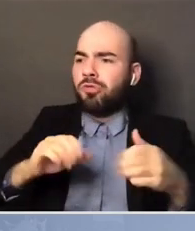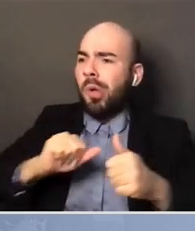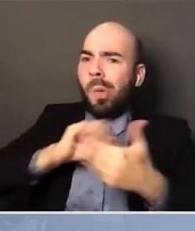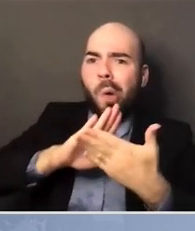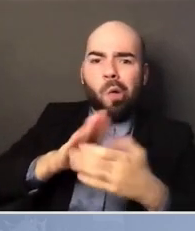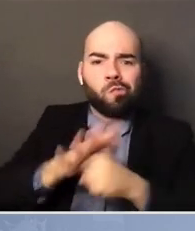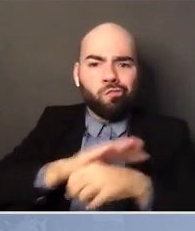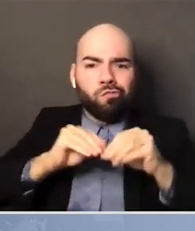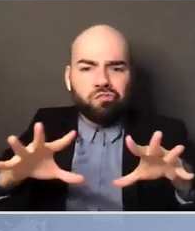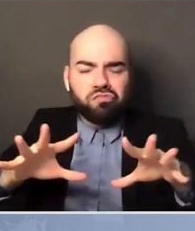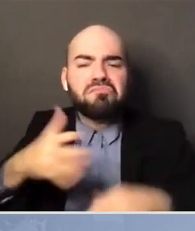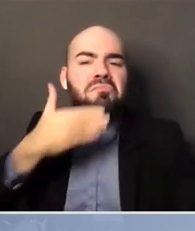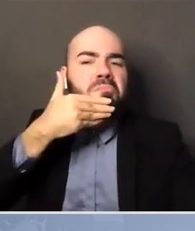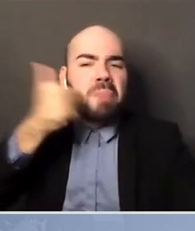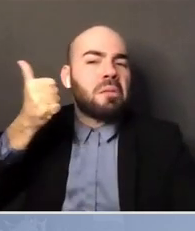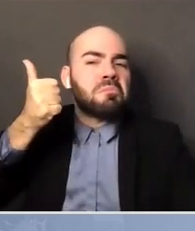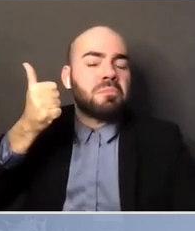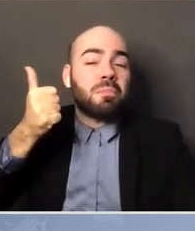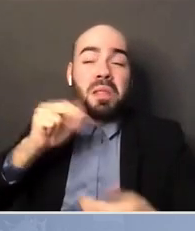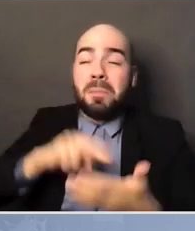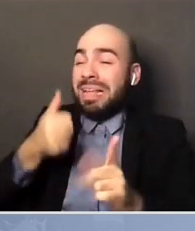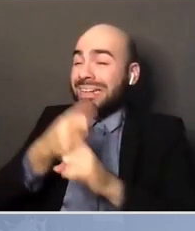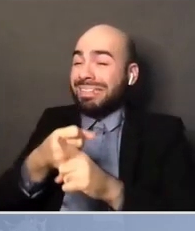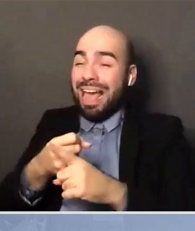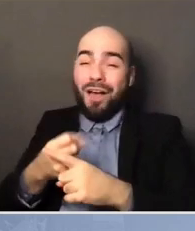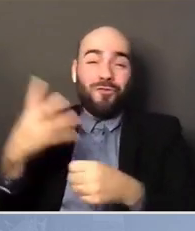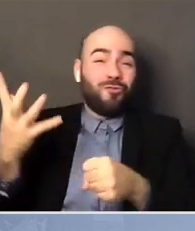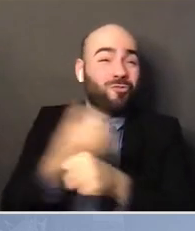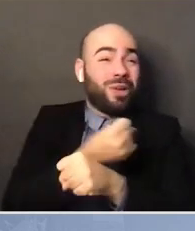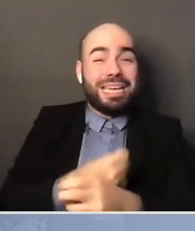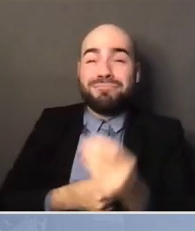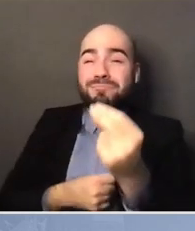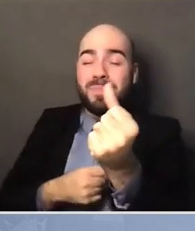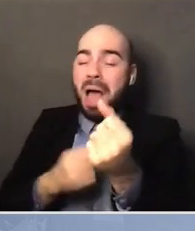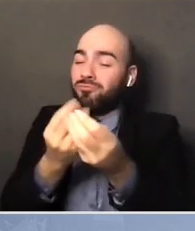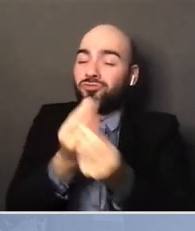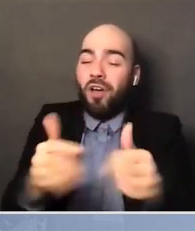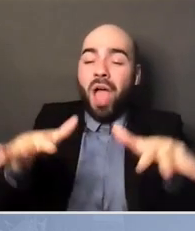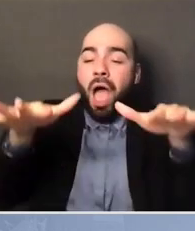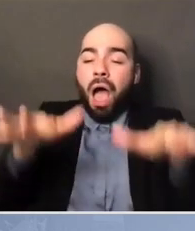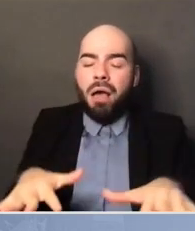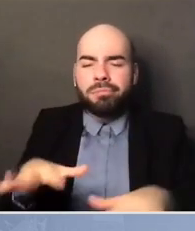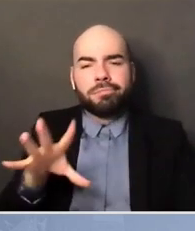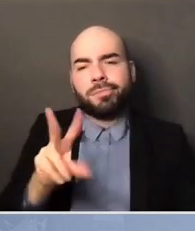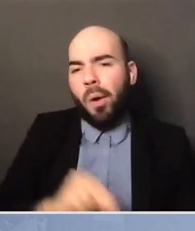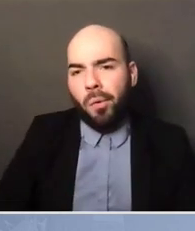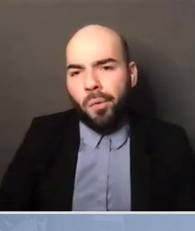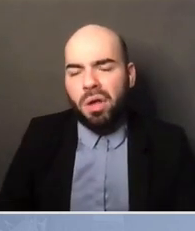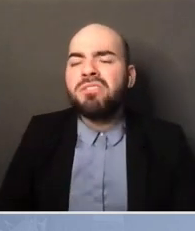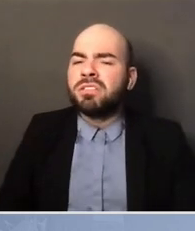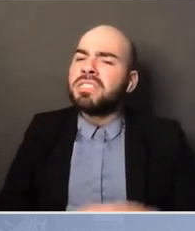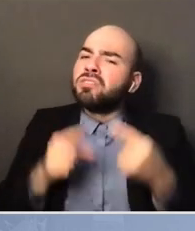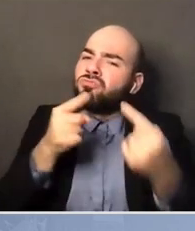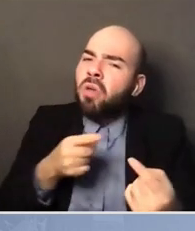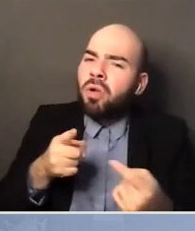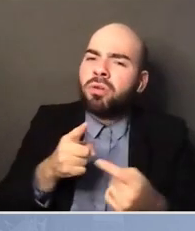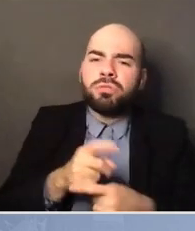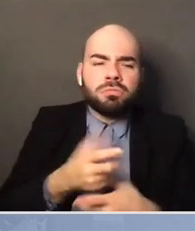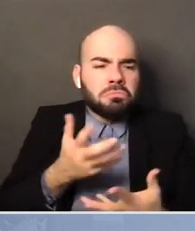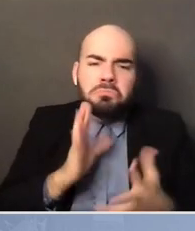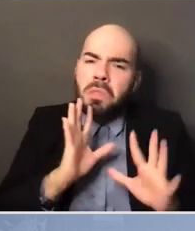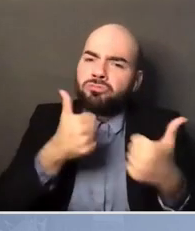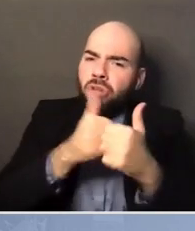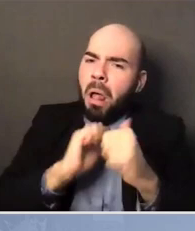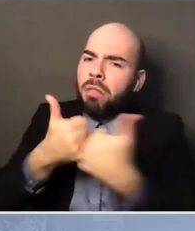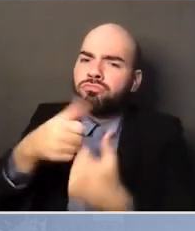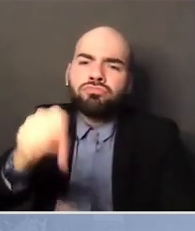tomorrow. We're still going to have some struggles, but I know we can do better. And that's what gives me confidence. That's what gives me hope. But we're